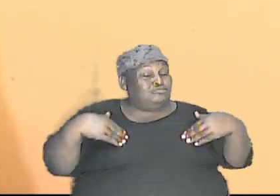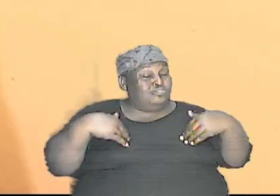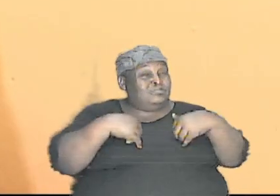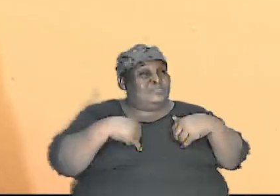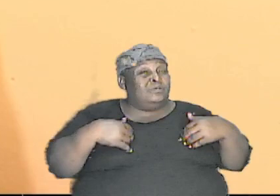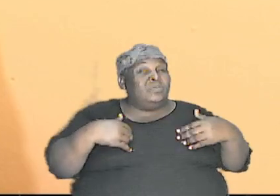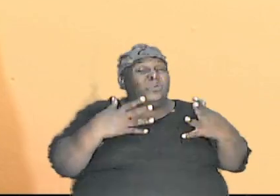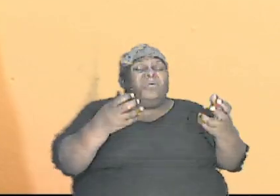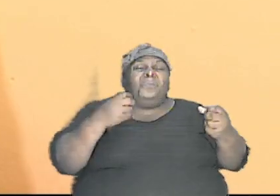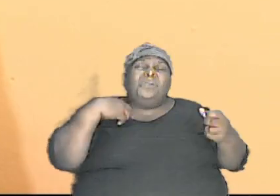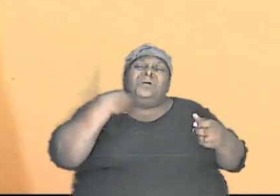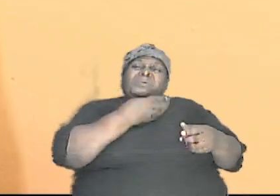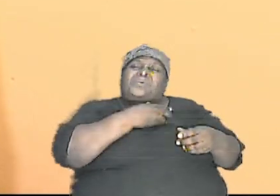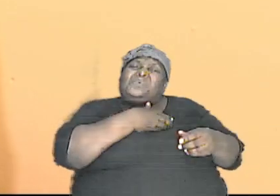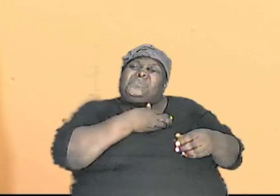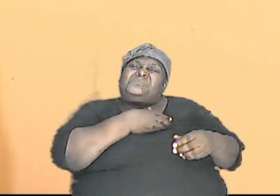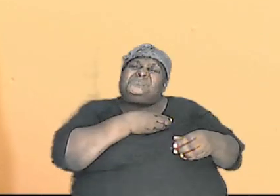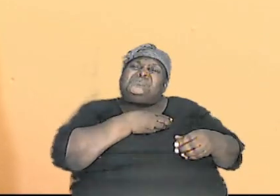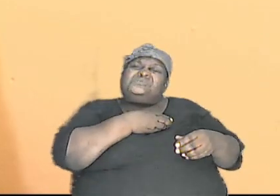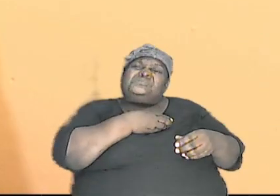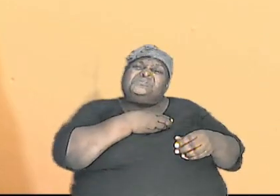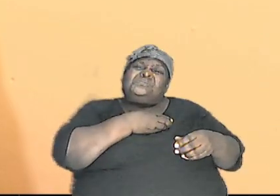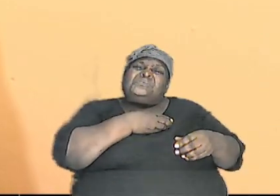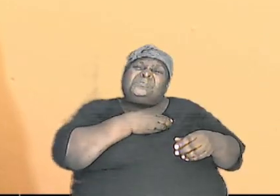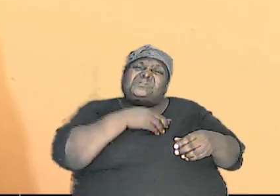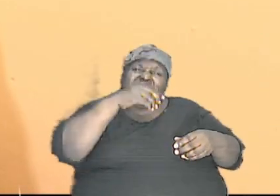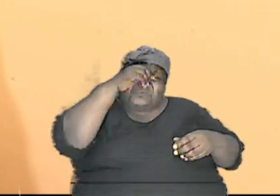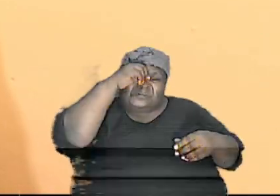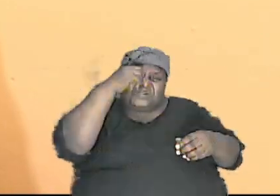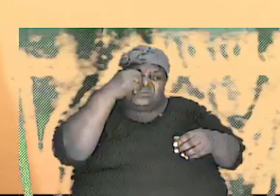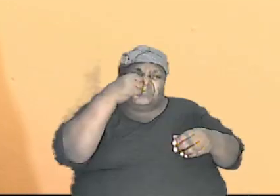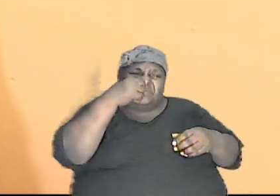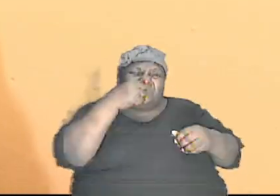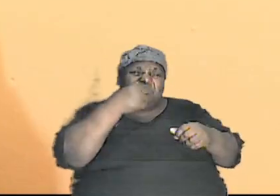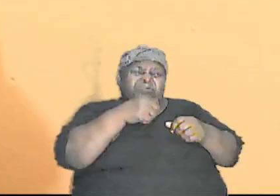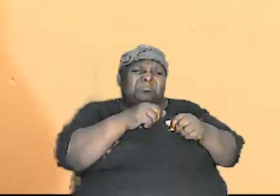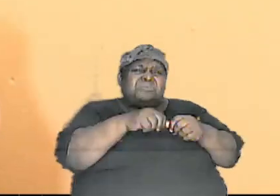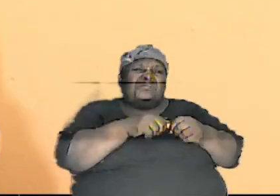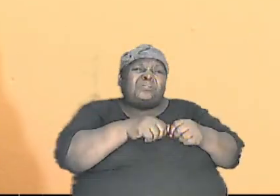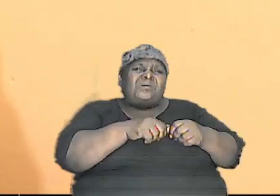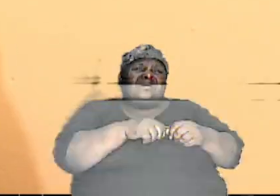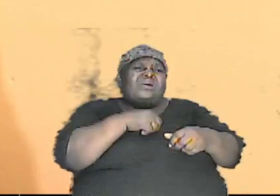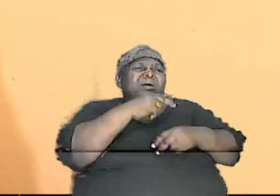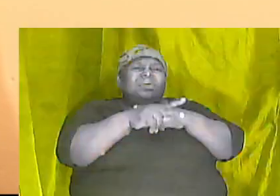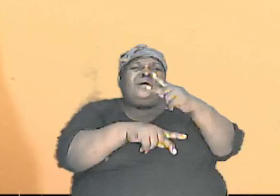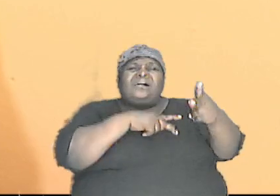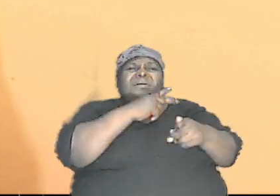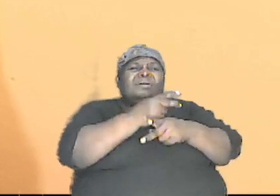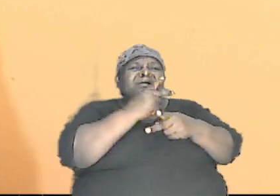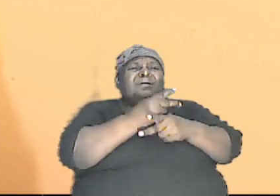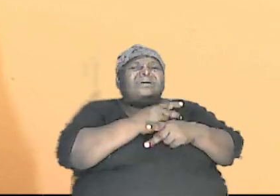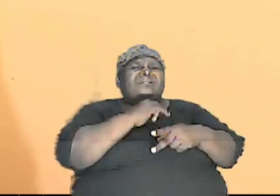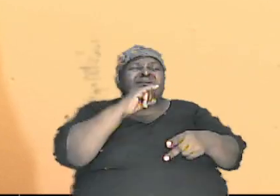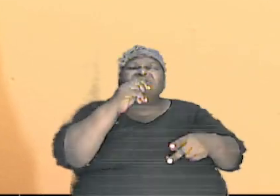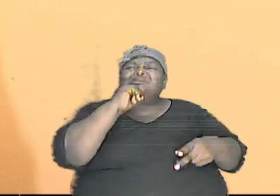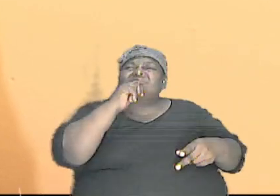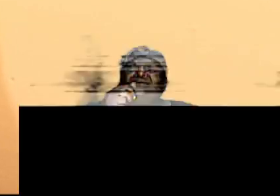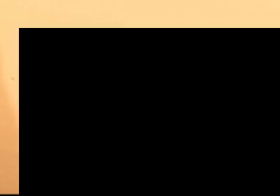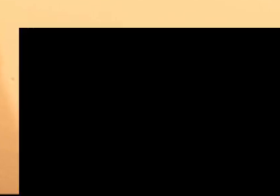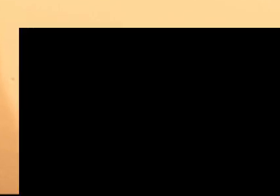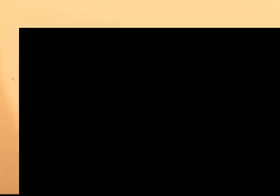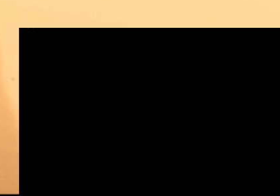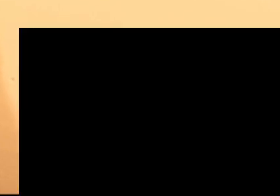remember this so kind is not species whereas you can have hundreds of species of a particular